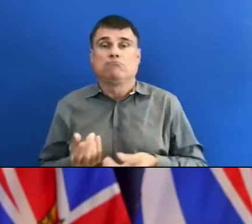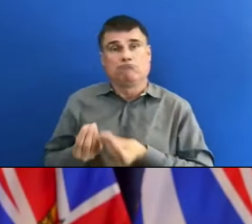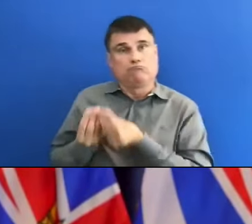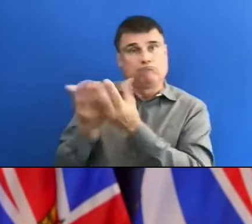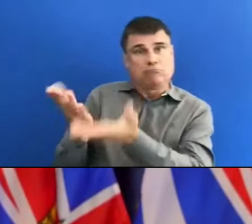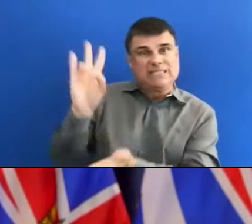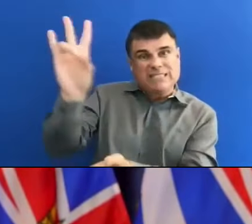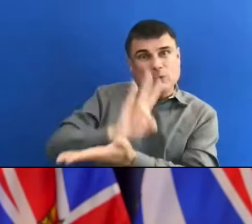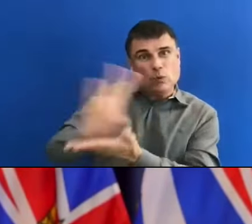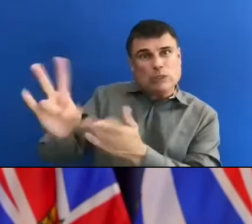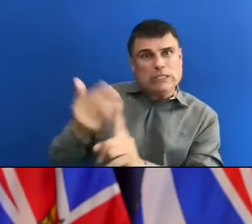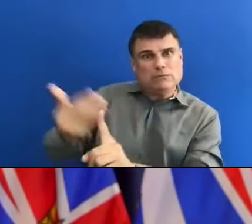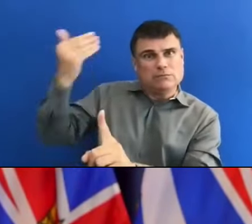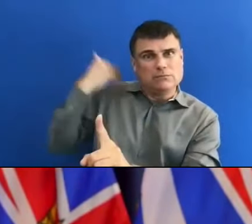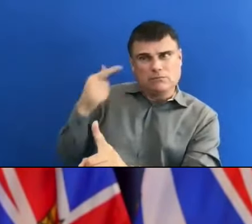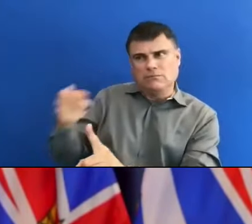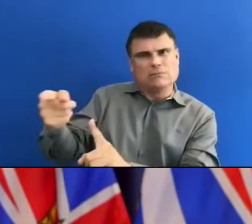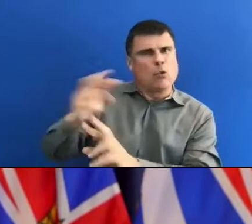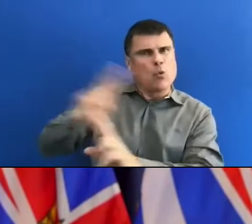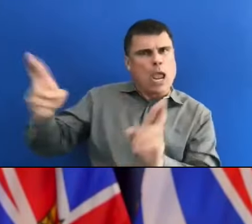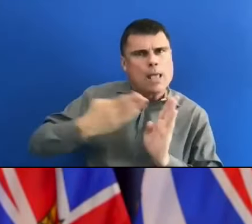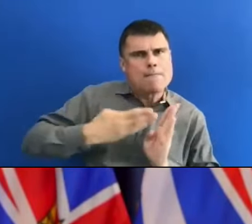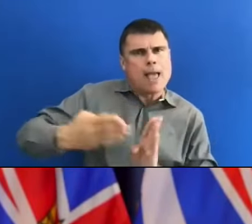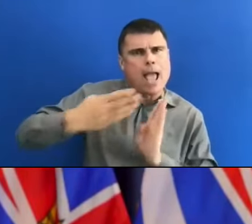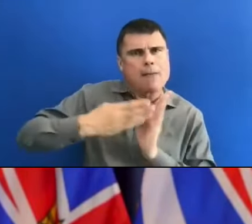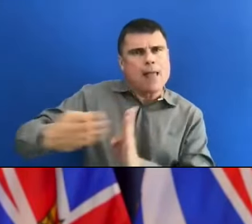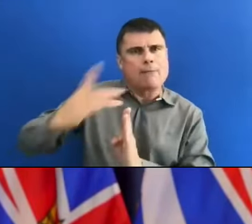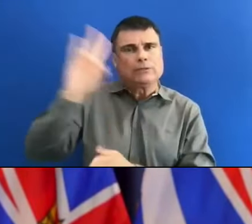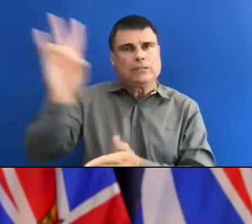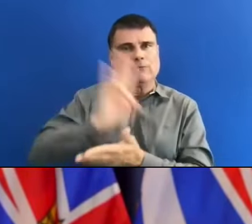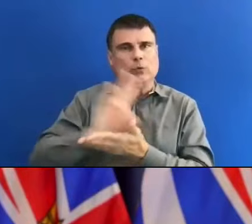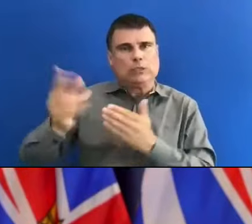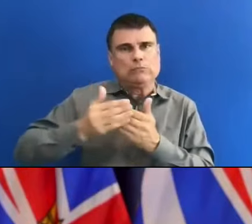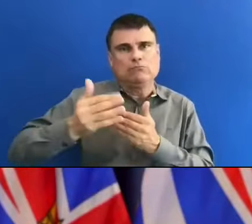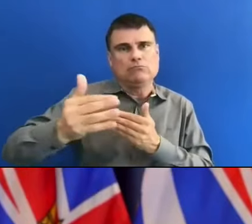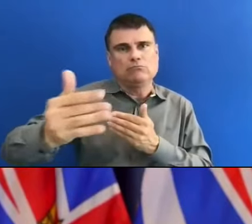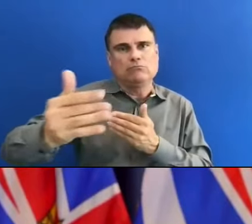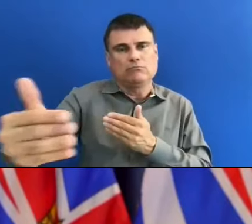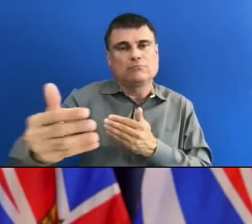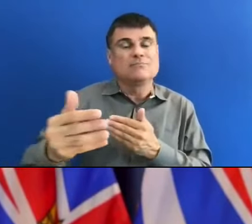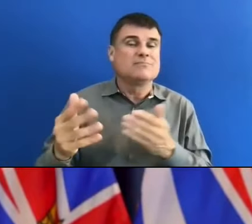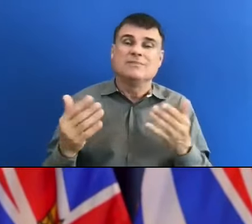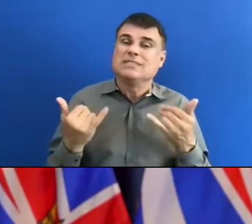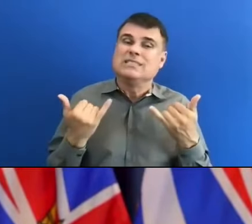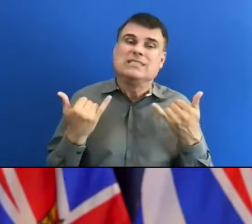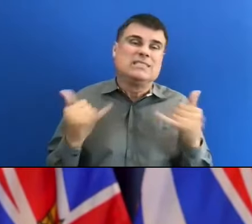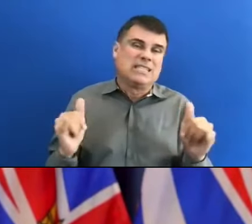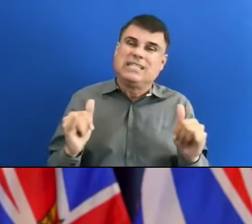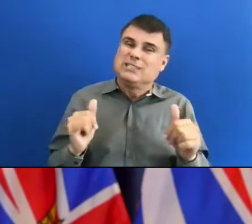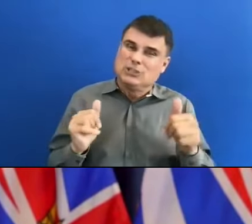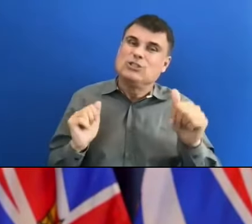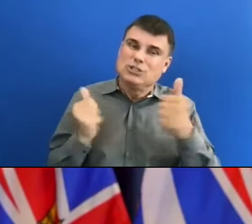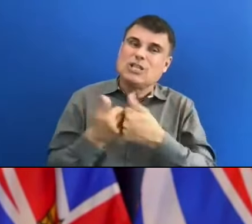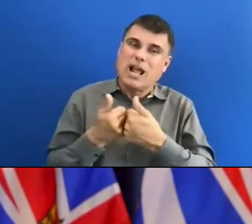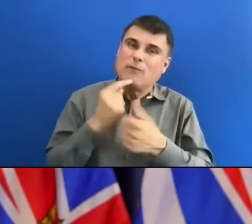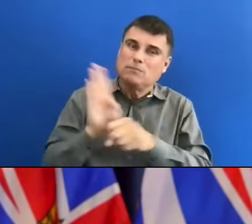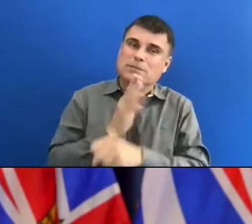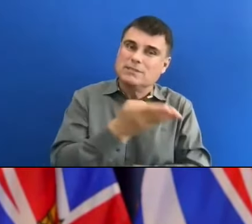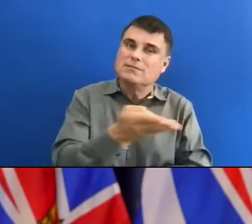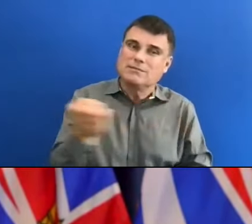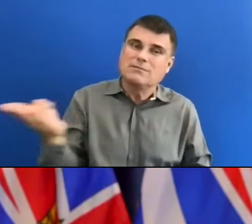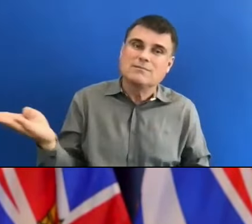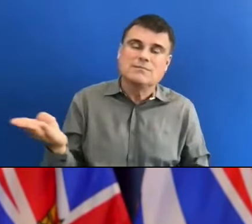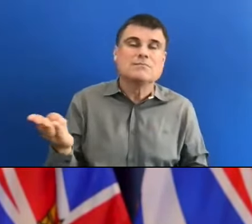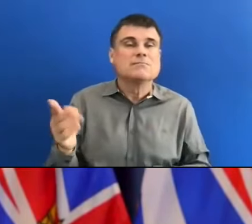But as I made a comment earlier, this will be a challenge still for businesses. And so we're asking for people to be patient and respect